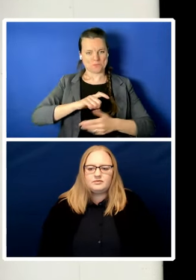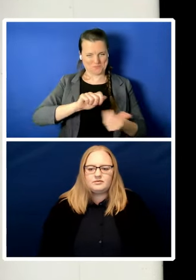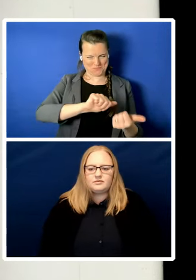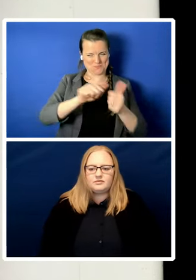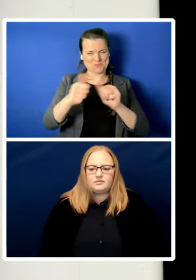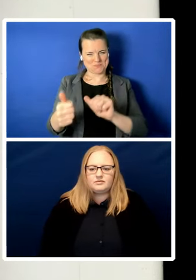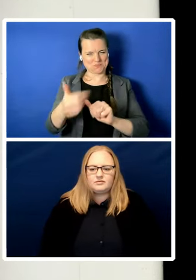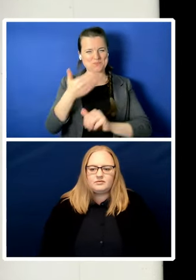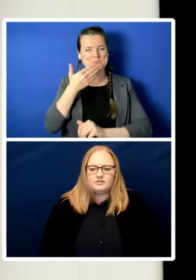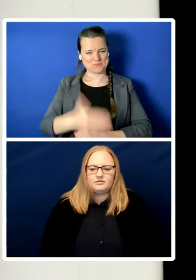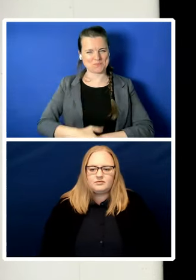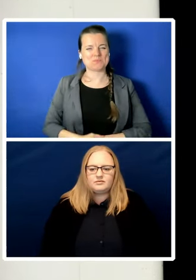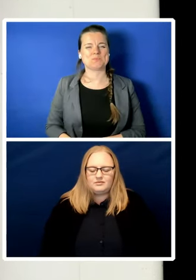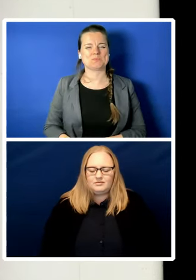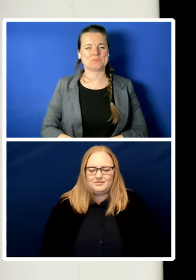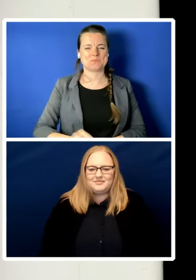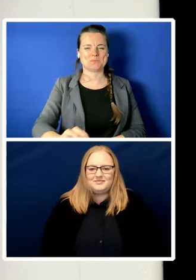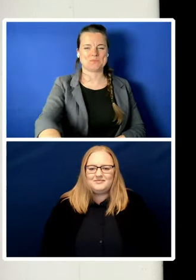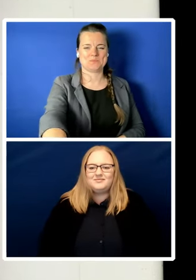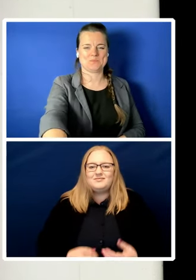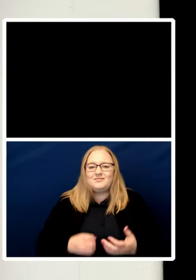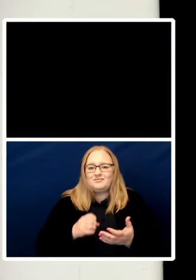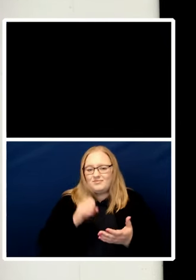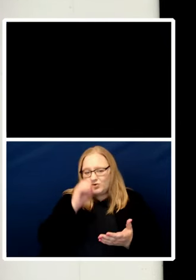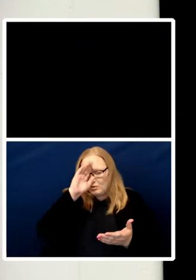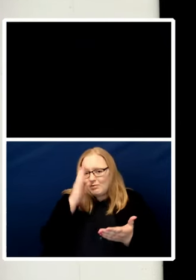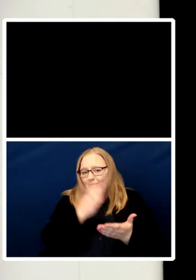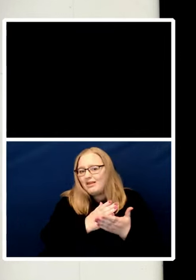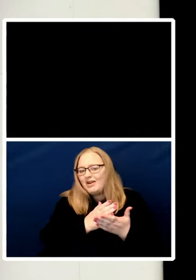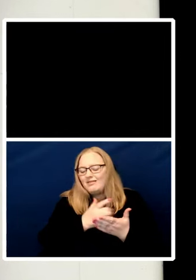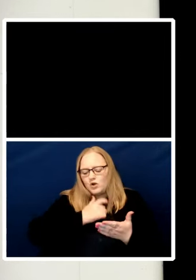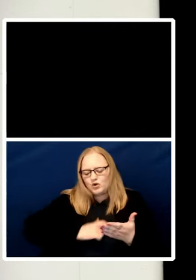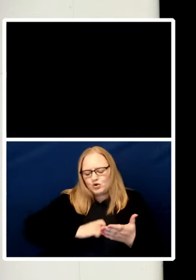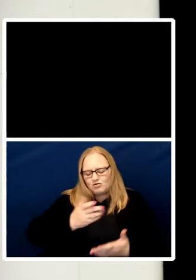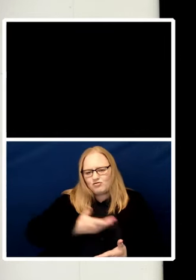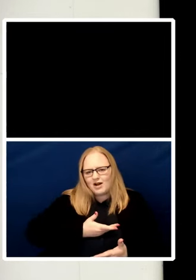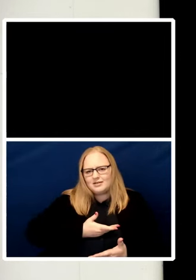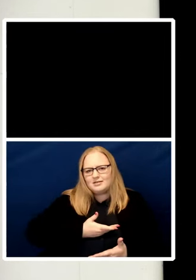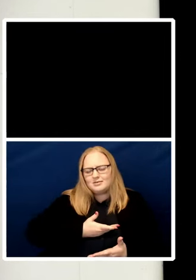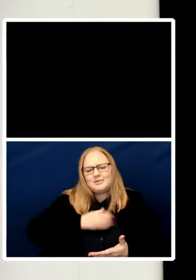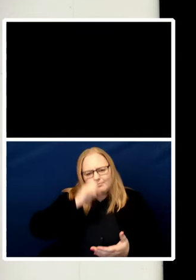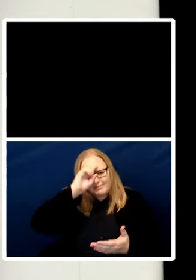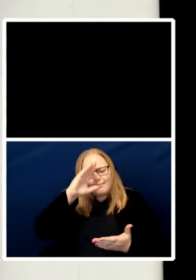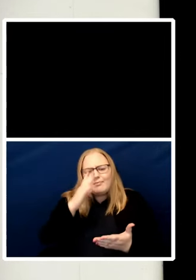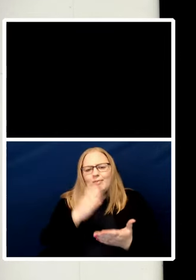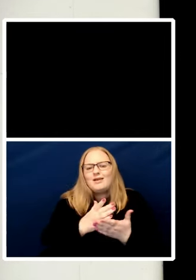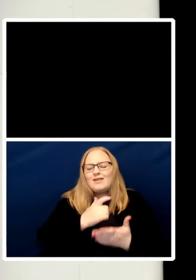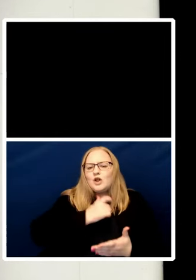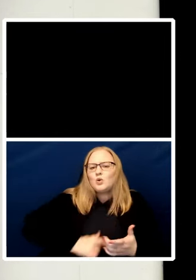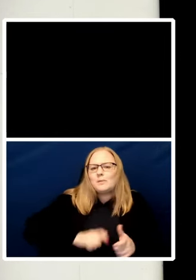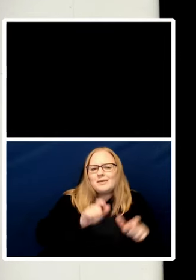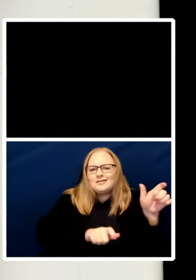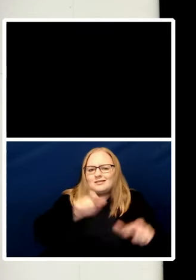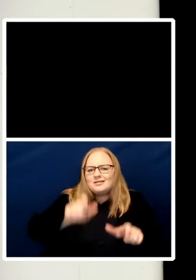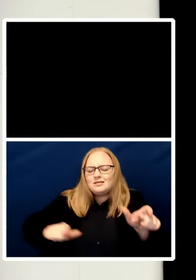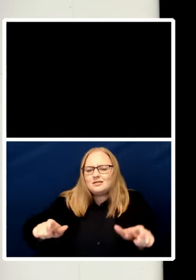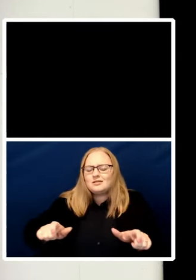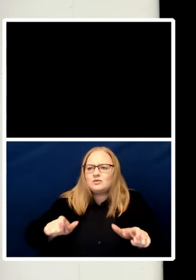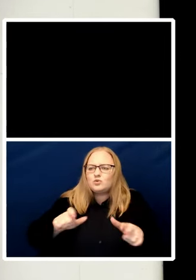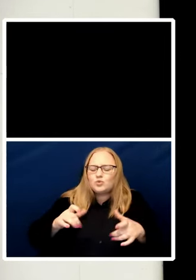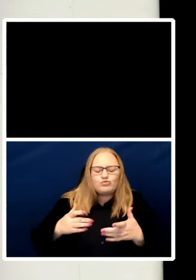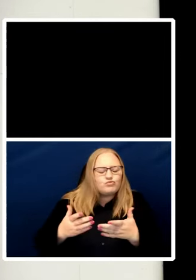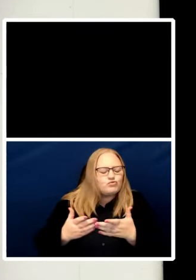everything we need to live with the possibility of flourishing in the world. It requires thoughtful empathy,